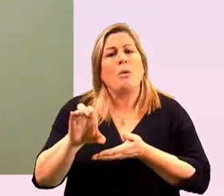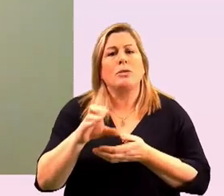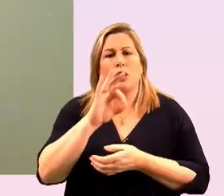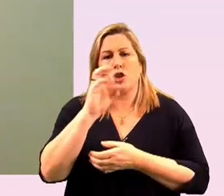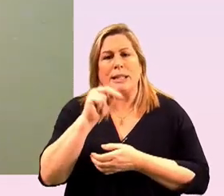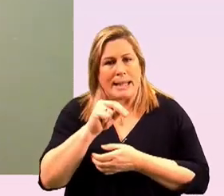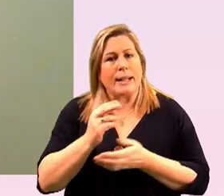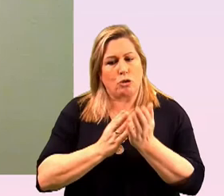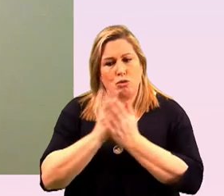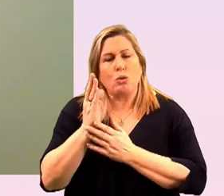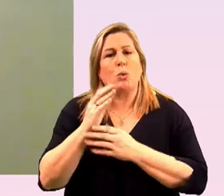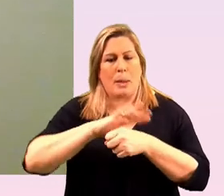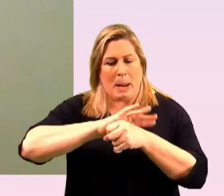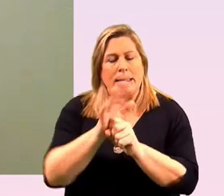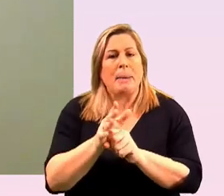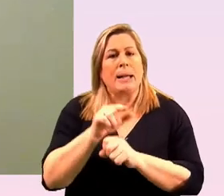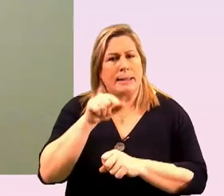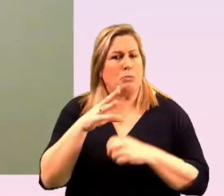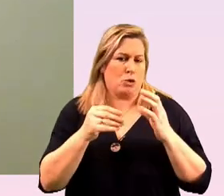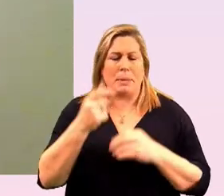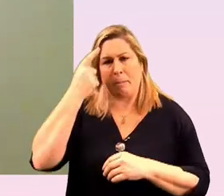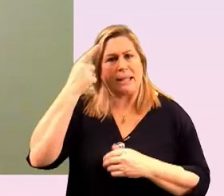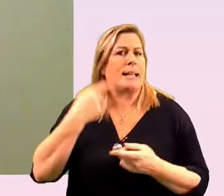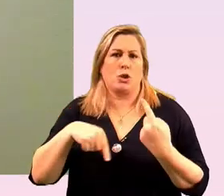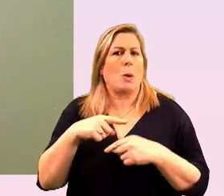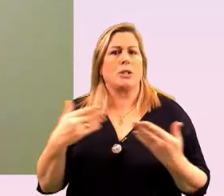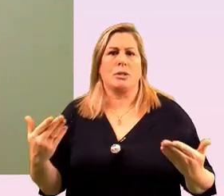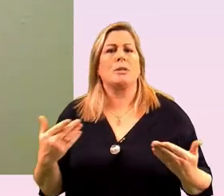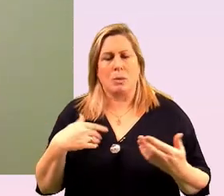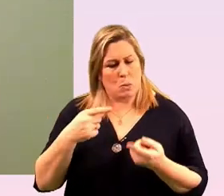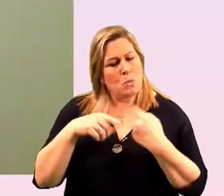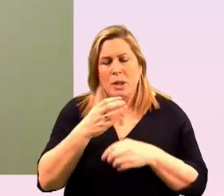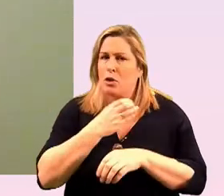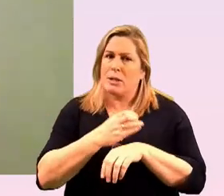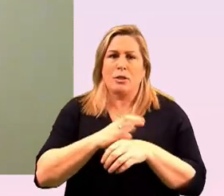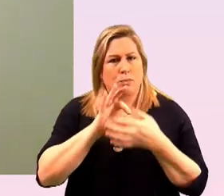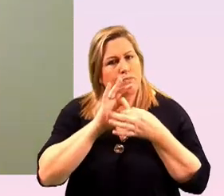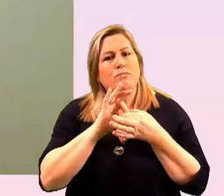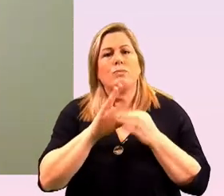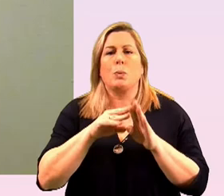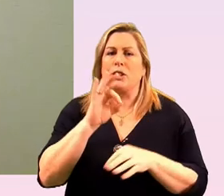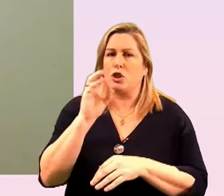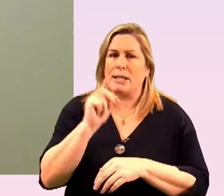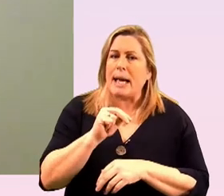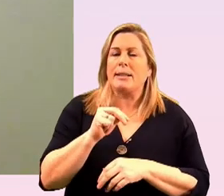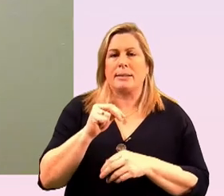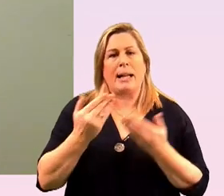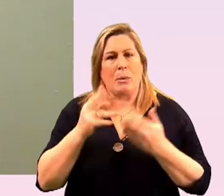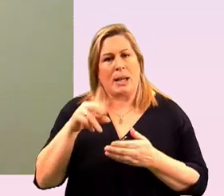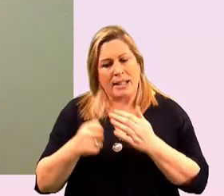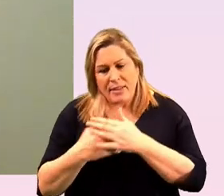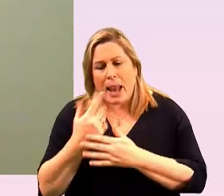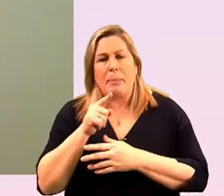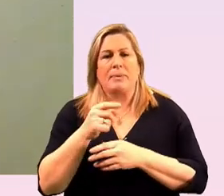um it was something that um just made sense to us and we continue to work with gcn in how to kind of develop that relationship